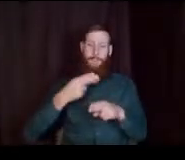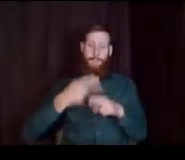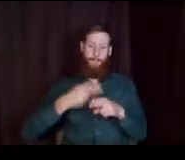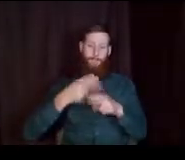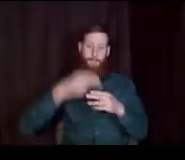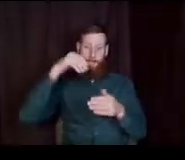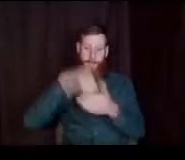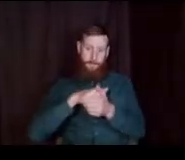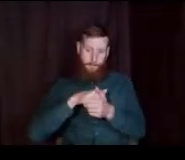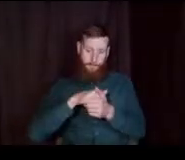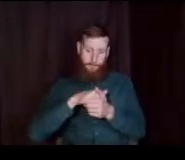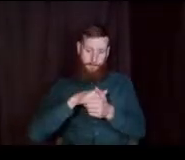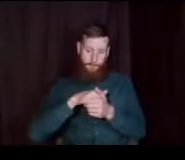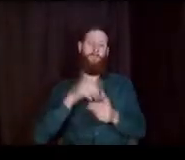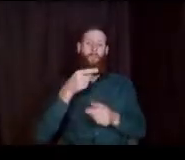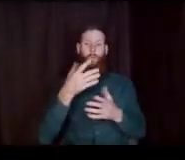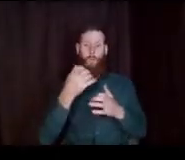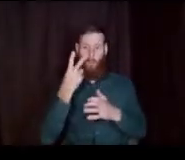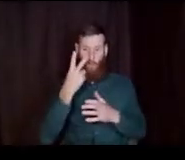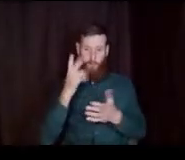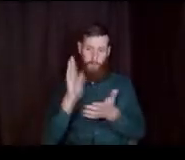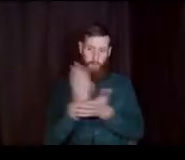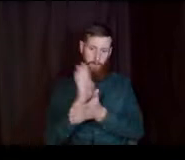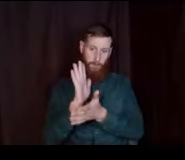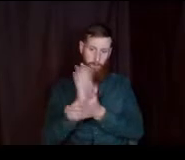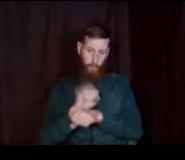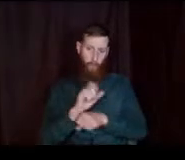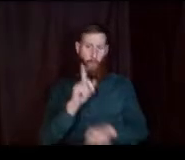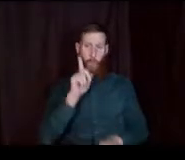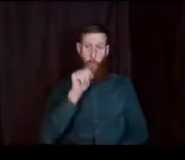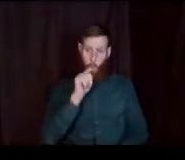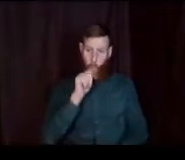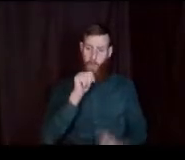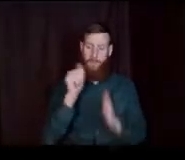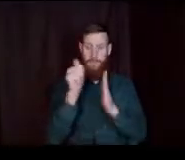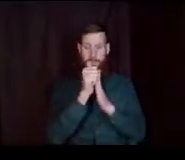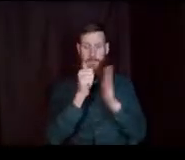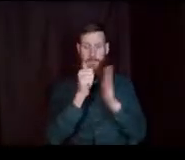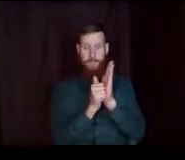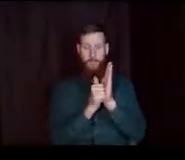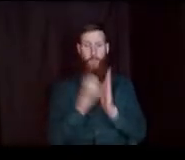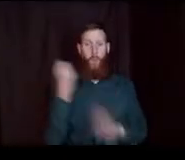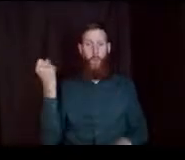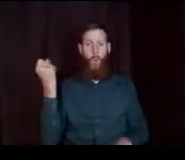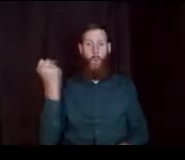So it really, you want to look at the paperwork to see who's the account holder on the application.